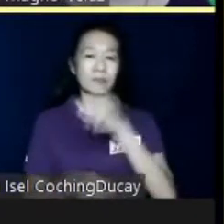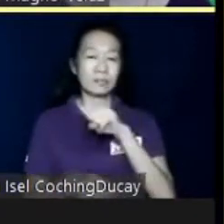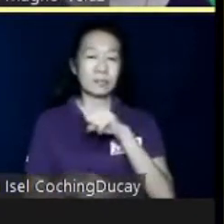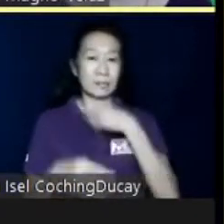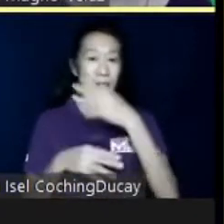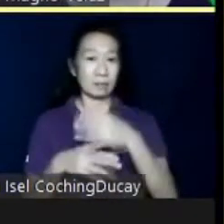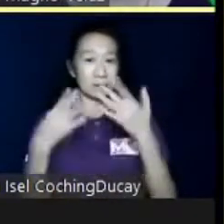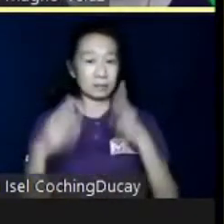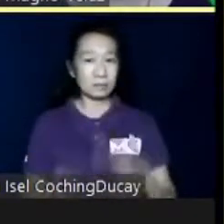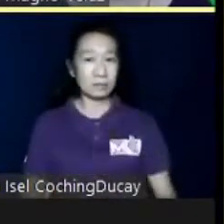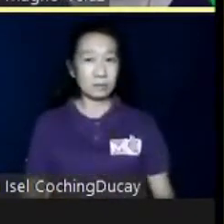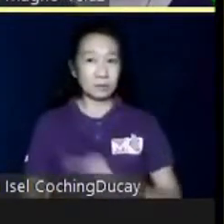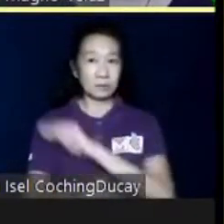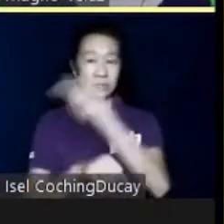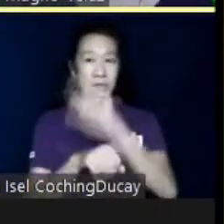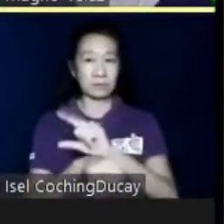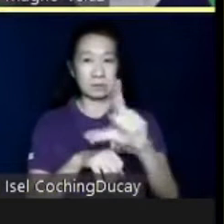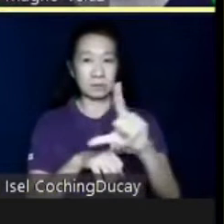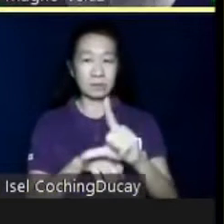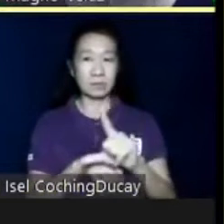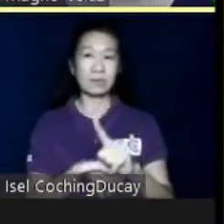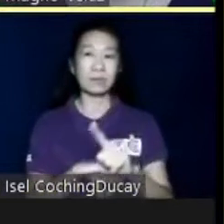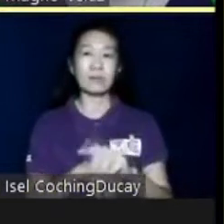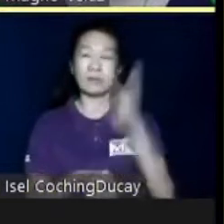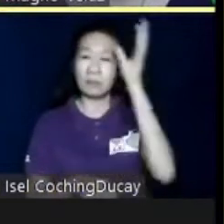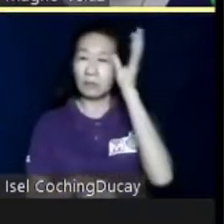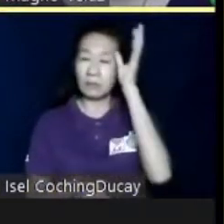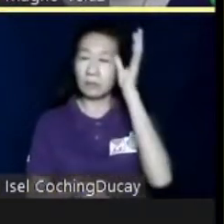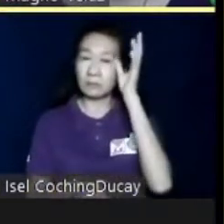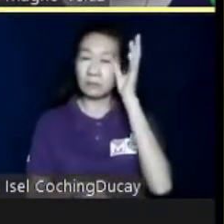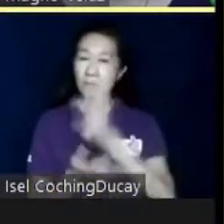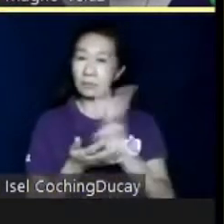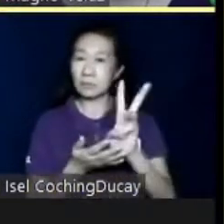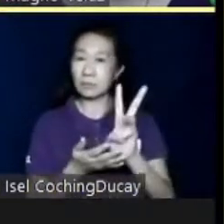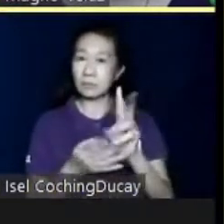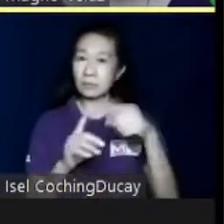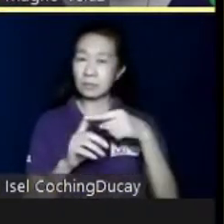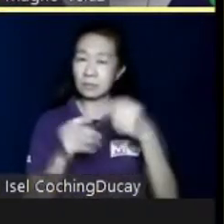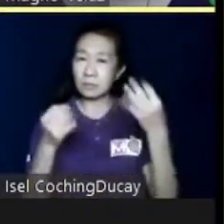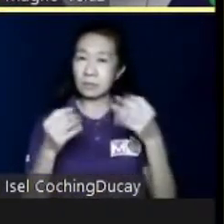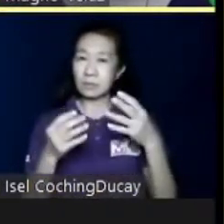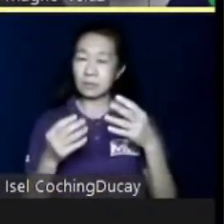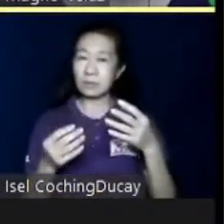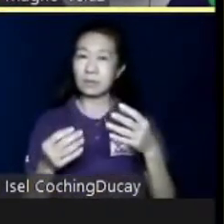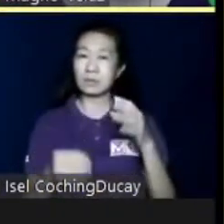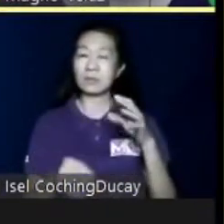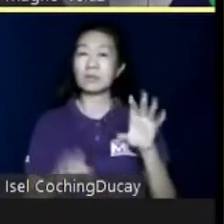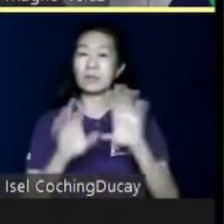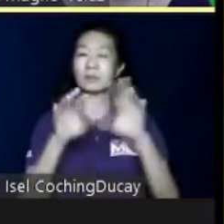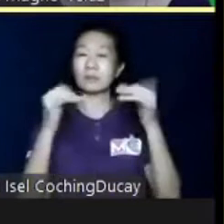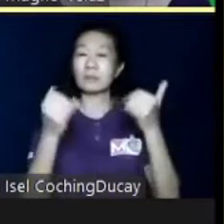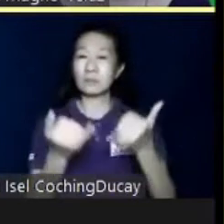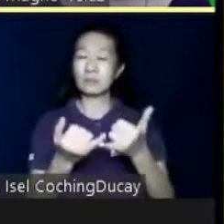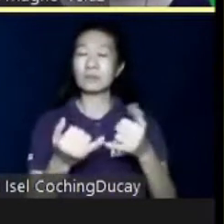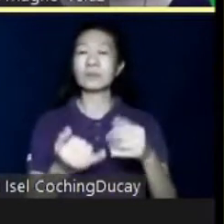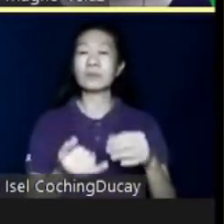National Autism Consciousness Week buzz. Because there are a lot of multinational corporations also looking at